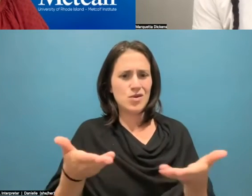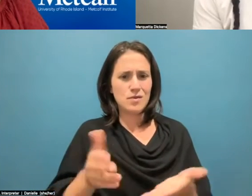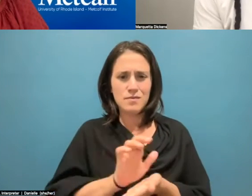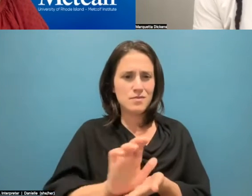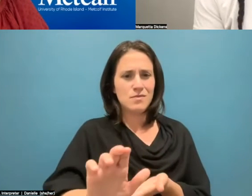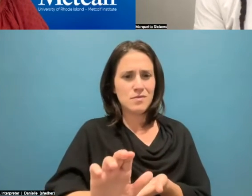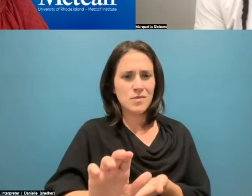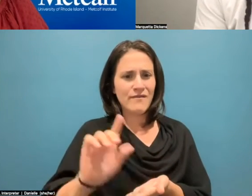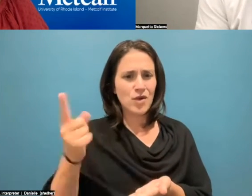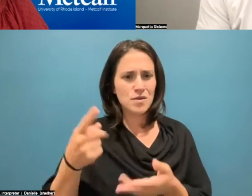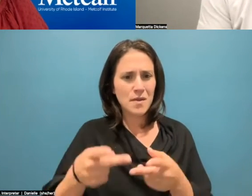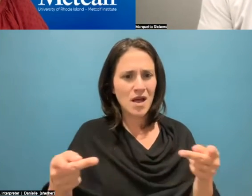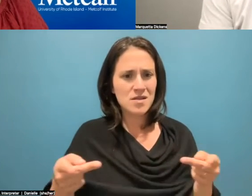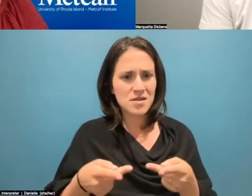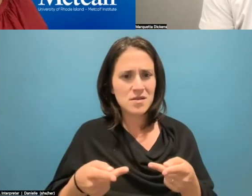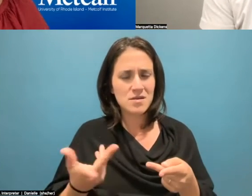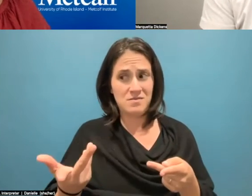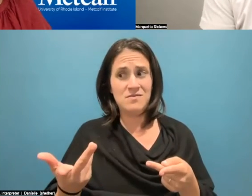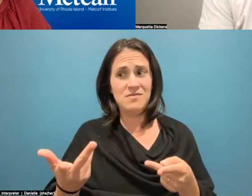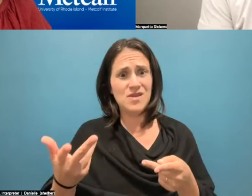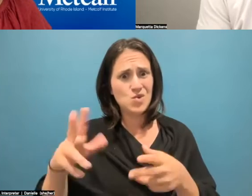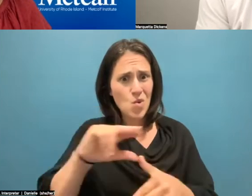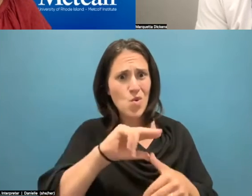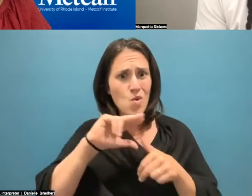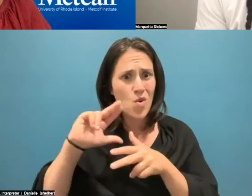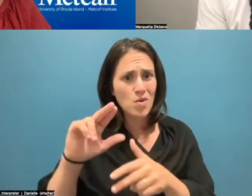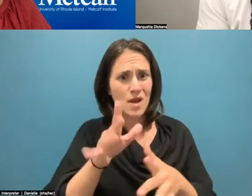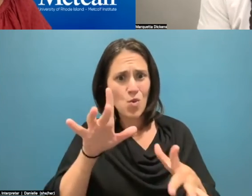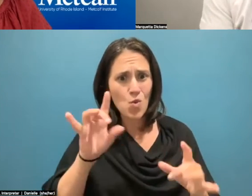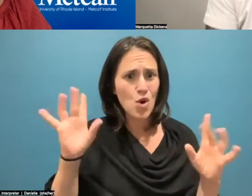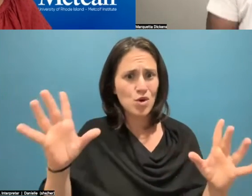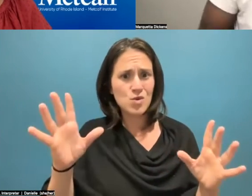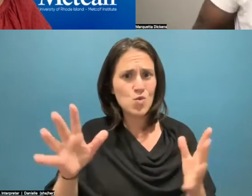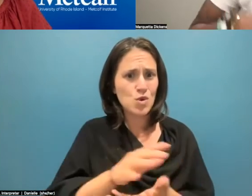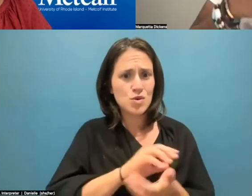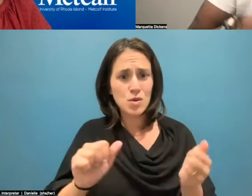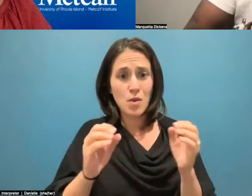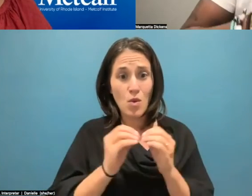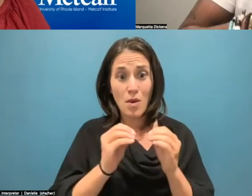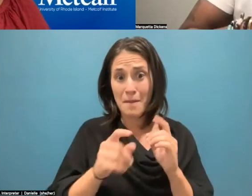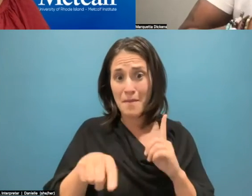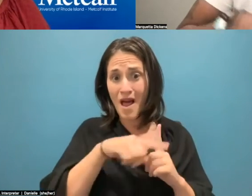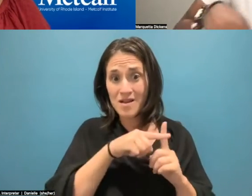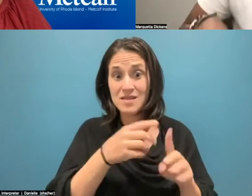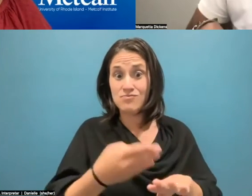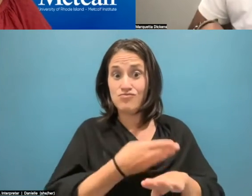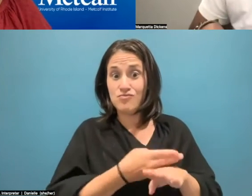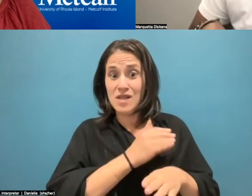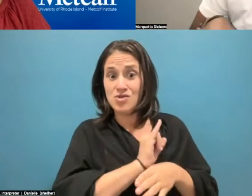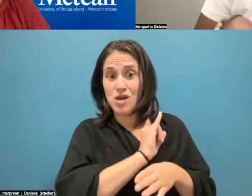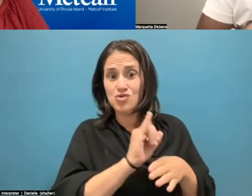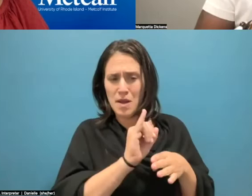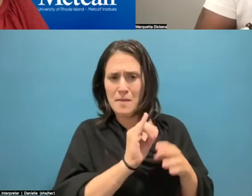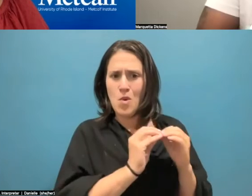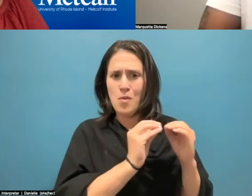where these storms are getting bigger and we're releasing so much carbon in the air during those times, right? And then those same folks who